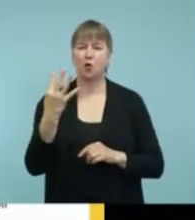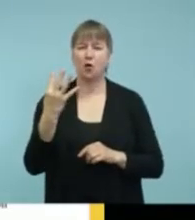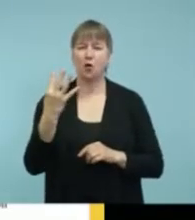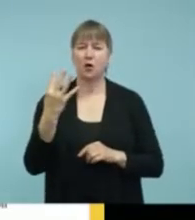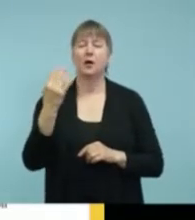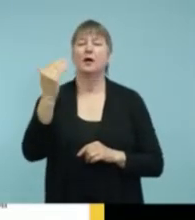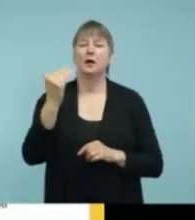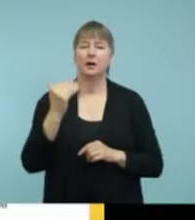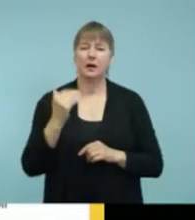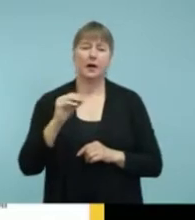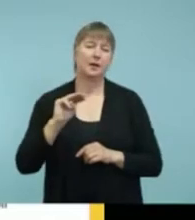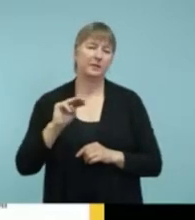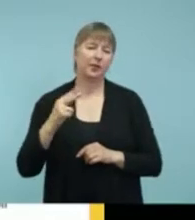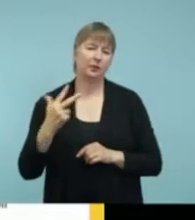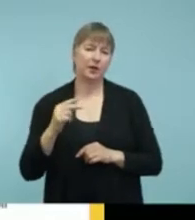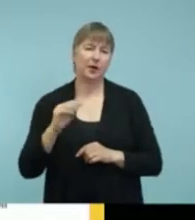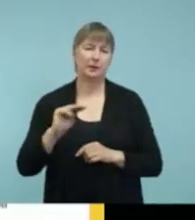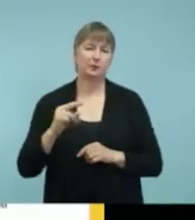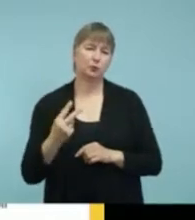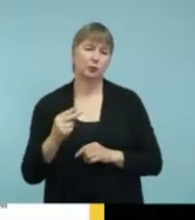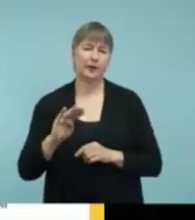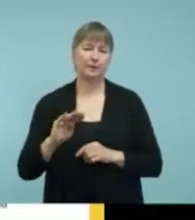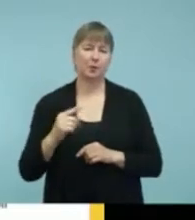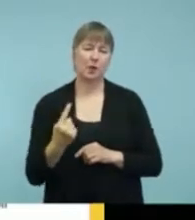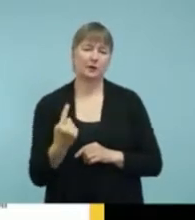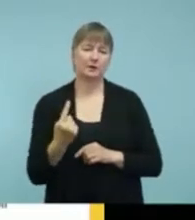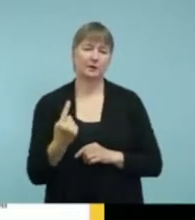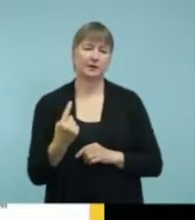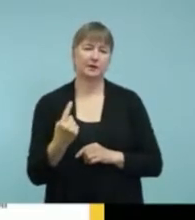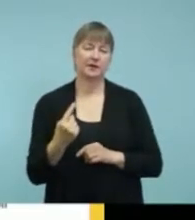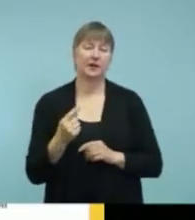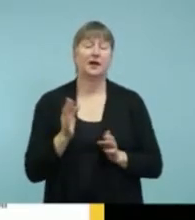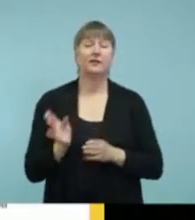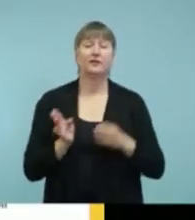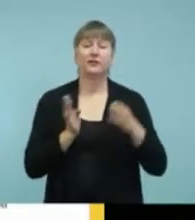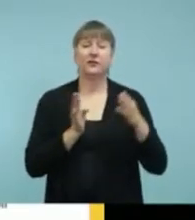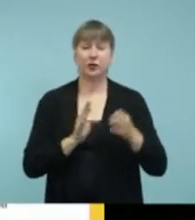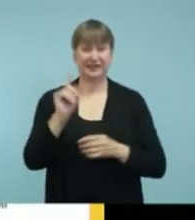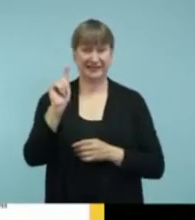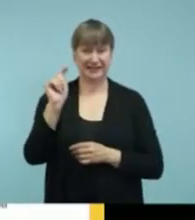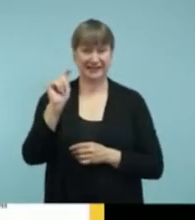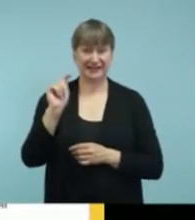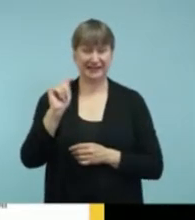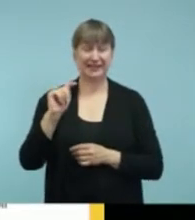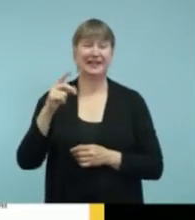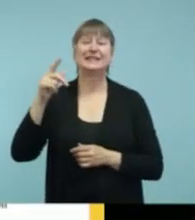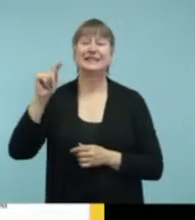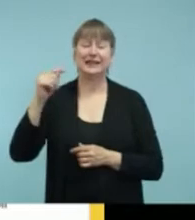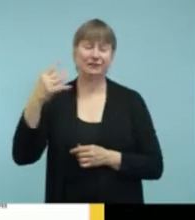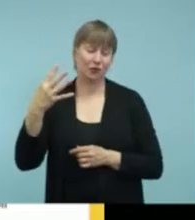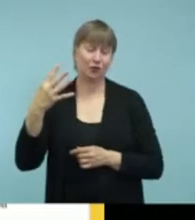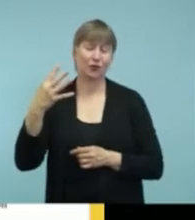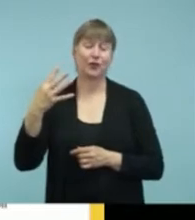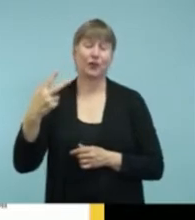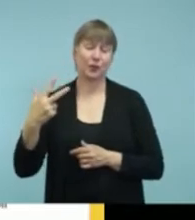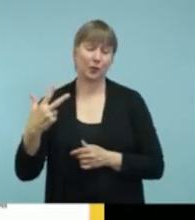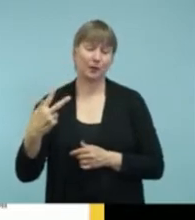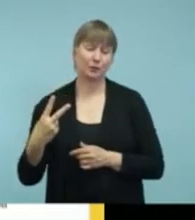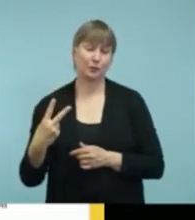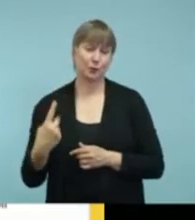M2, M1. For telecoil, there's T4, T3, T2, T1.